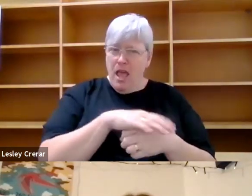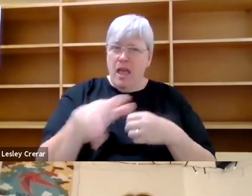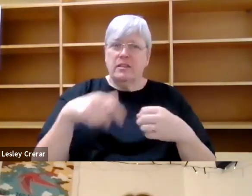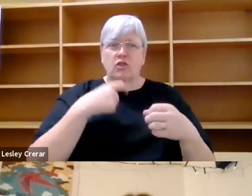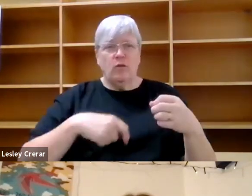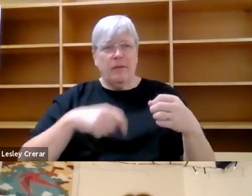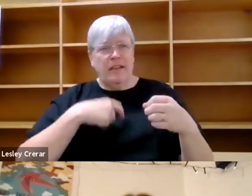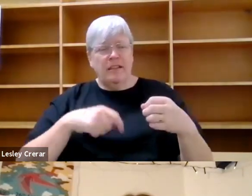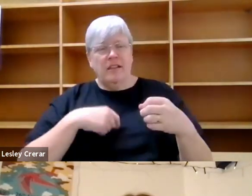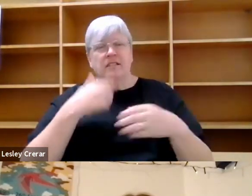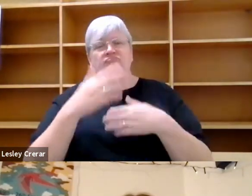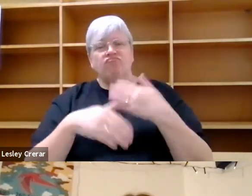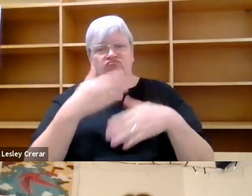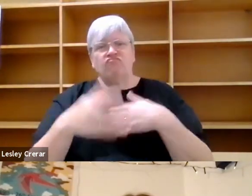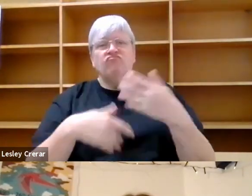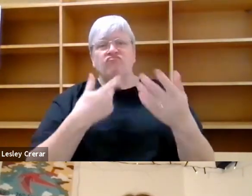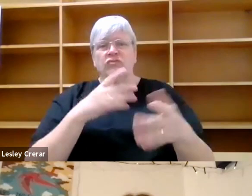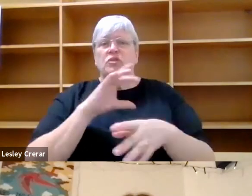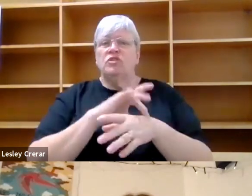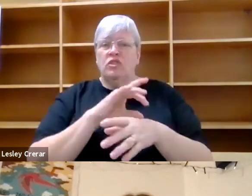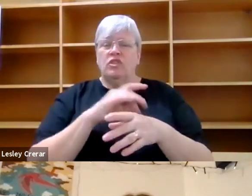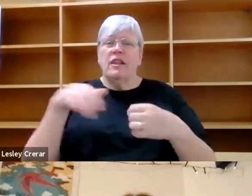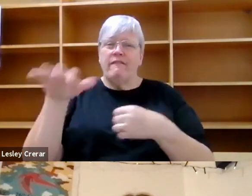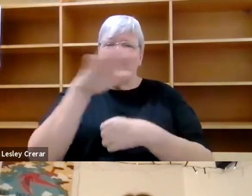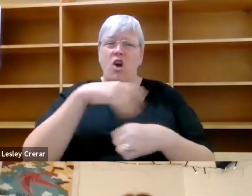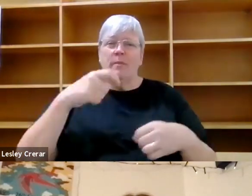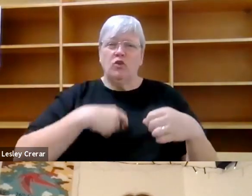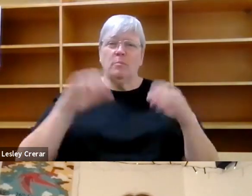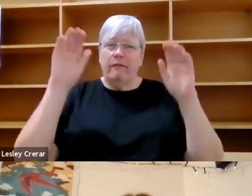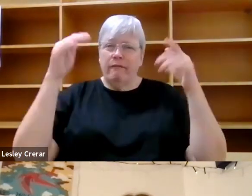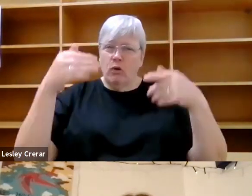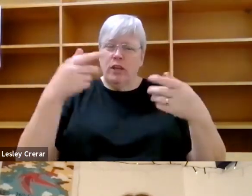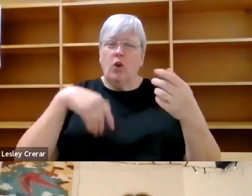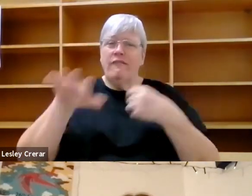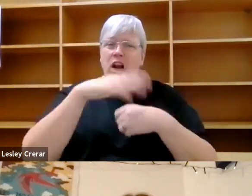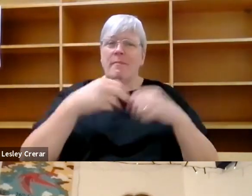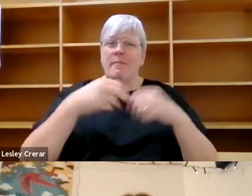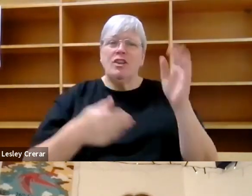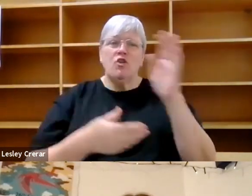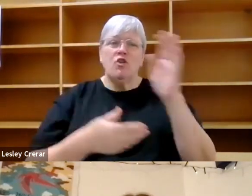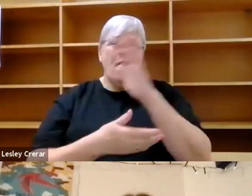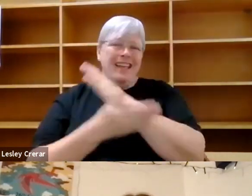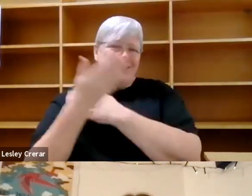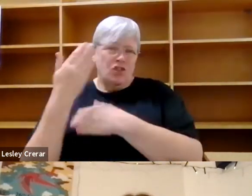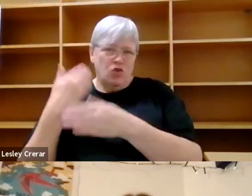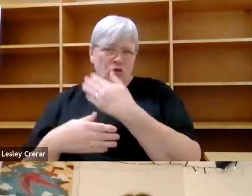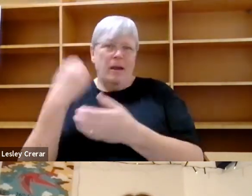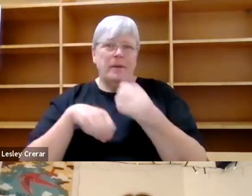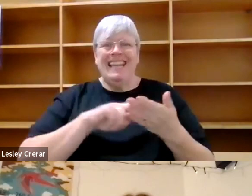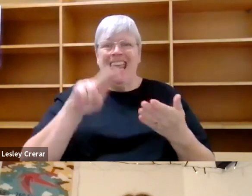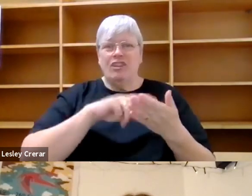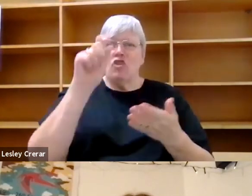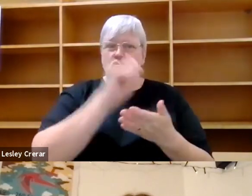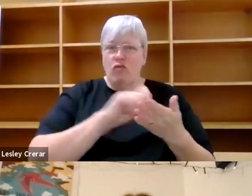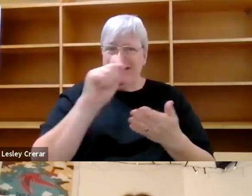And then I went on to do a doctorate in the environmental humanities, focusing on environmental history. But I think getting into nature writing itself was